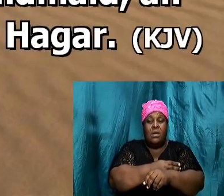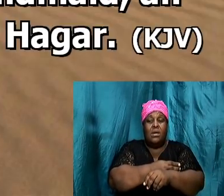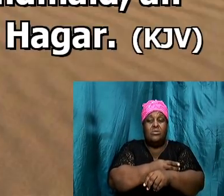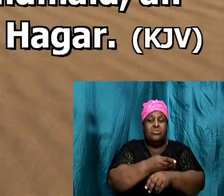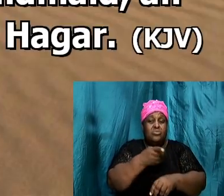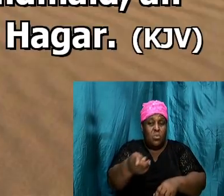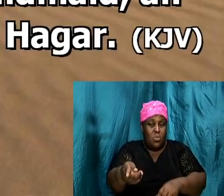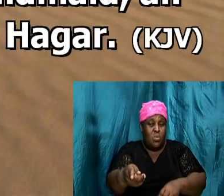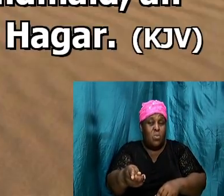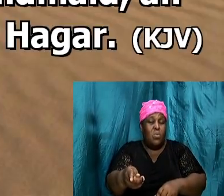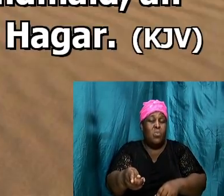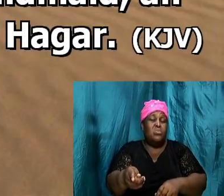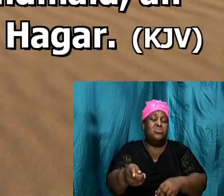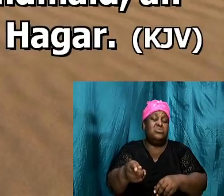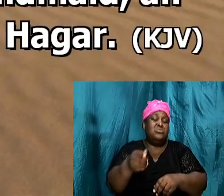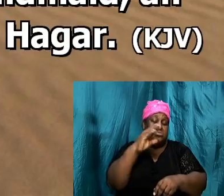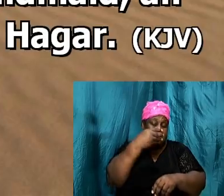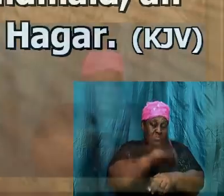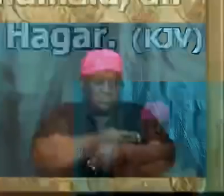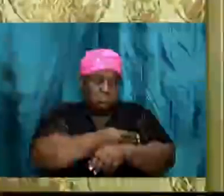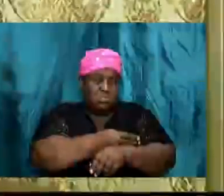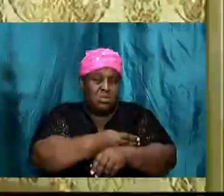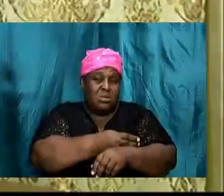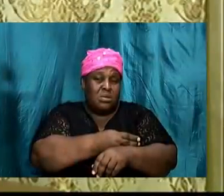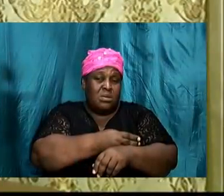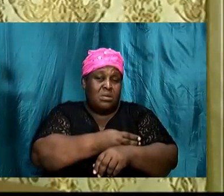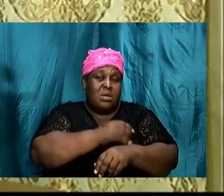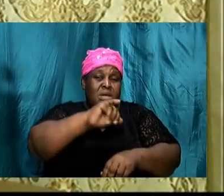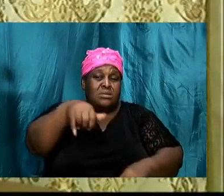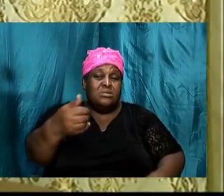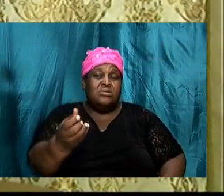And then in Genesis 16, 1 through to 6.